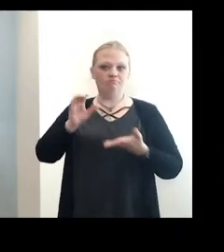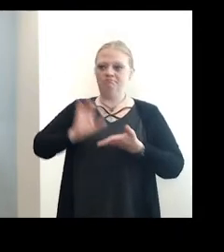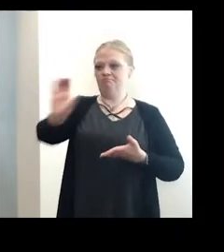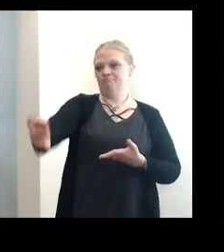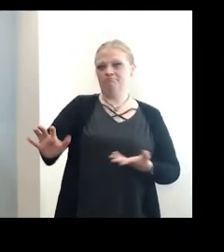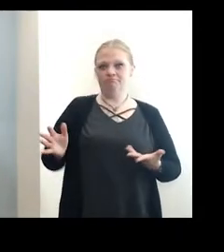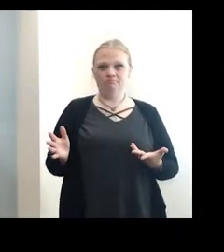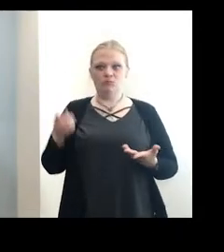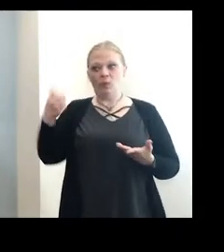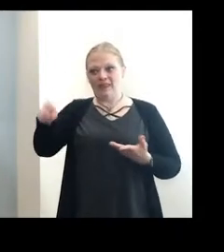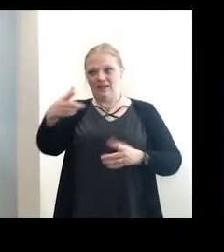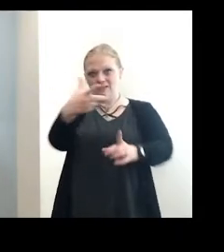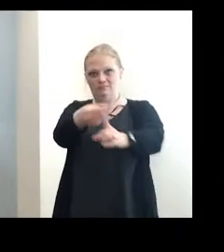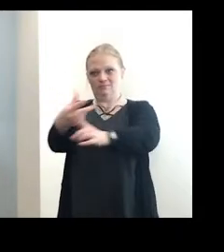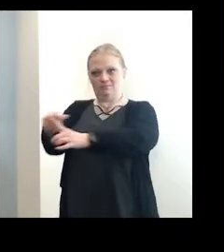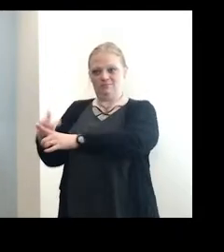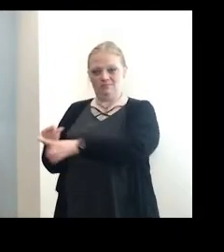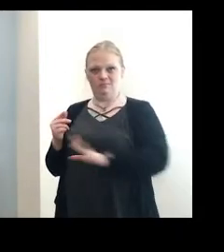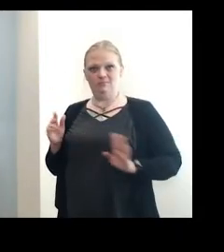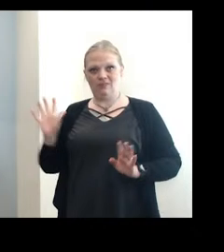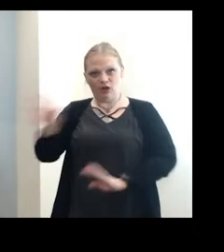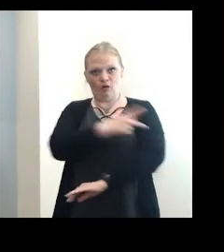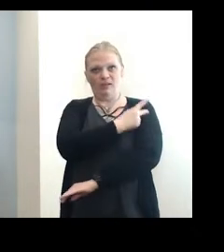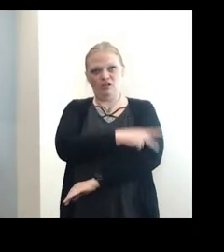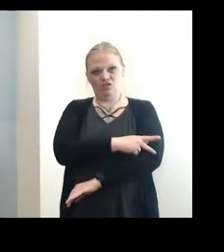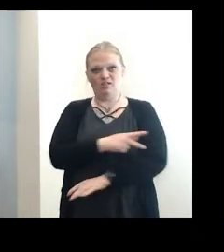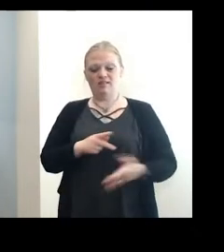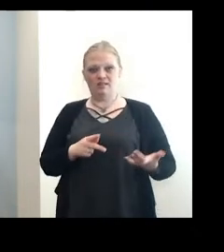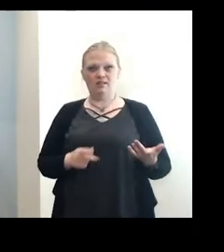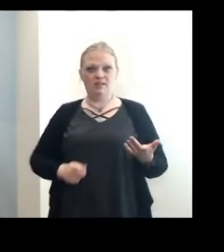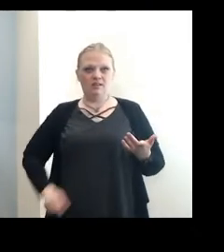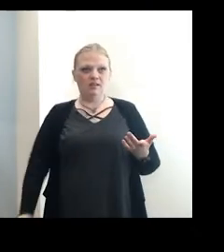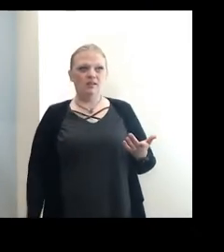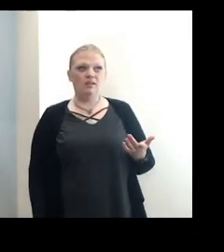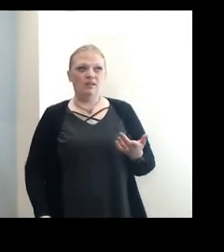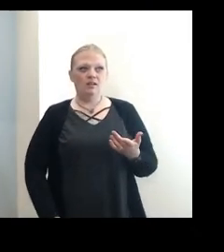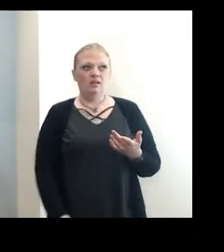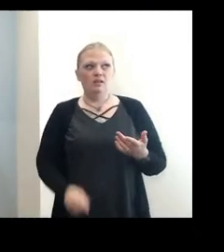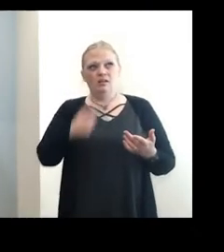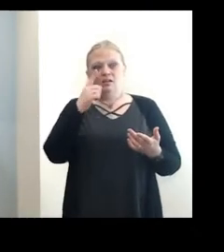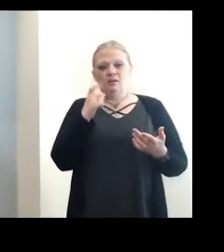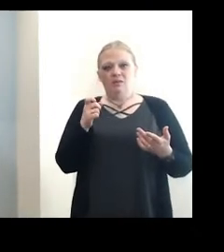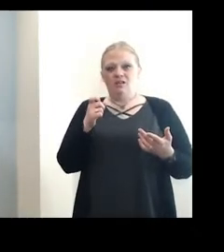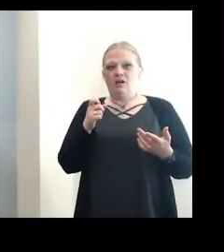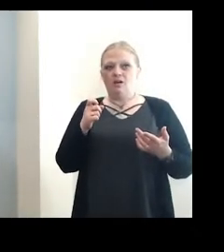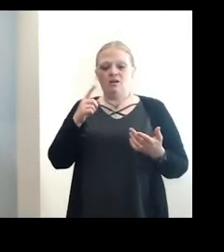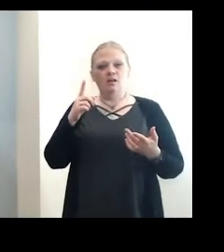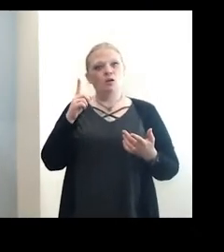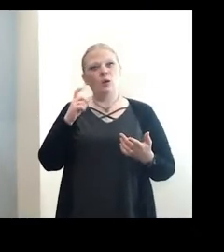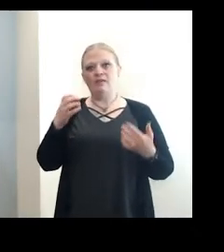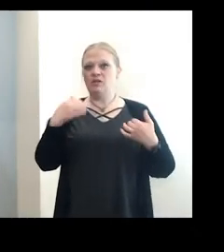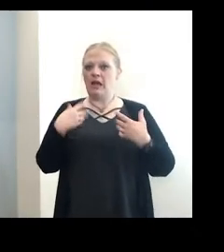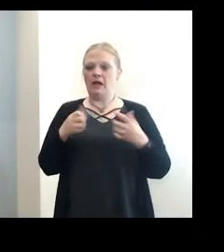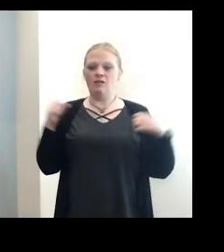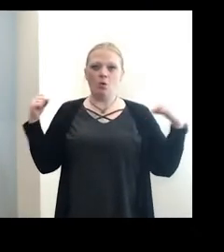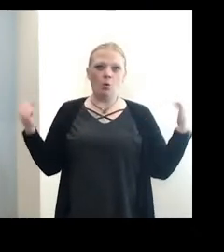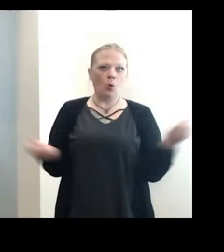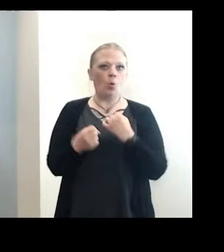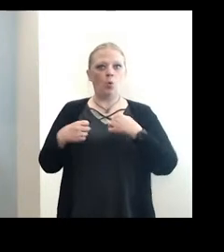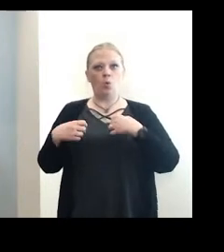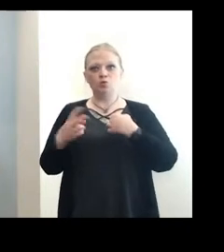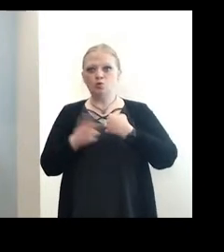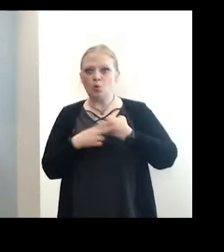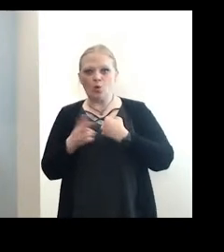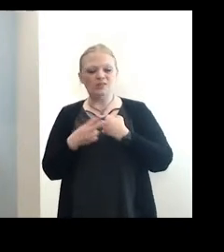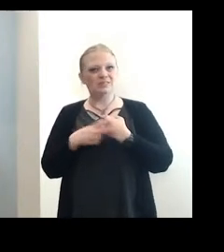vaccinate their patients. Because it's, you the cold chain is pretty difficult to maintain for a long period of time. And